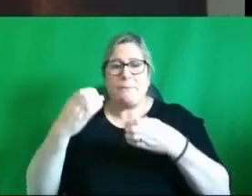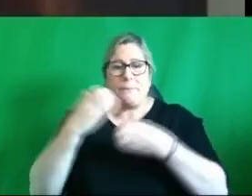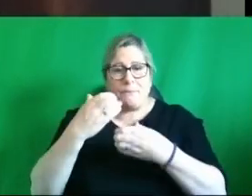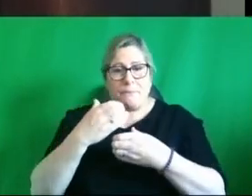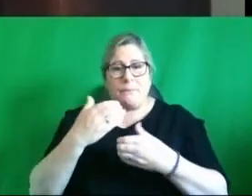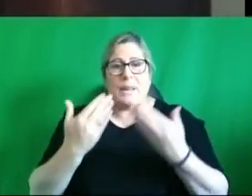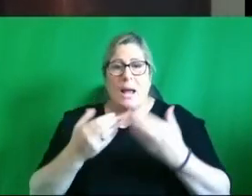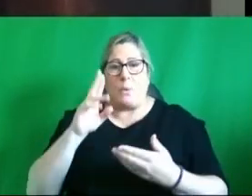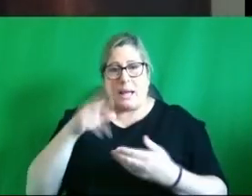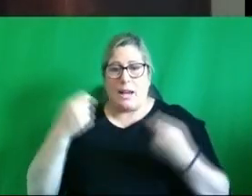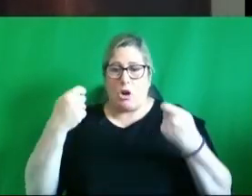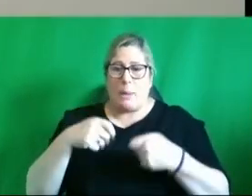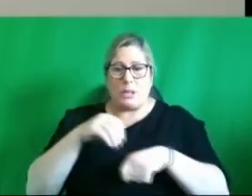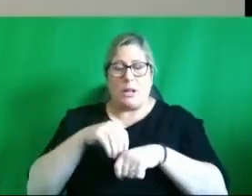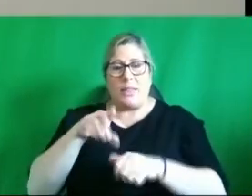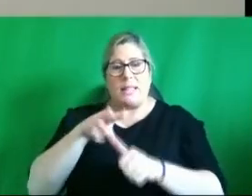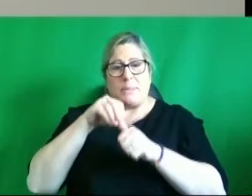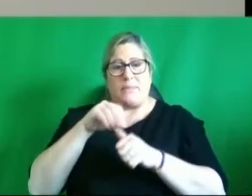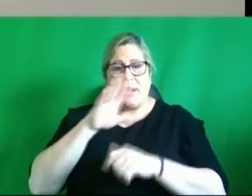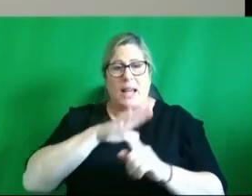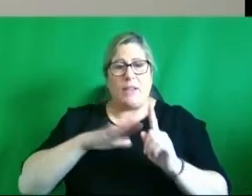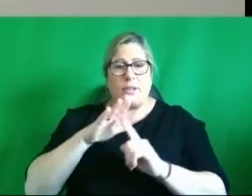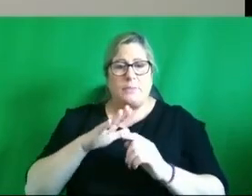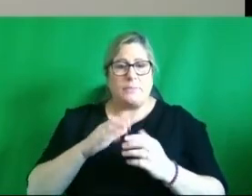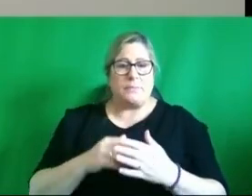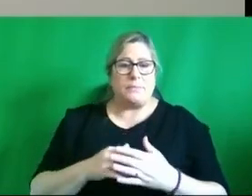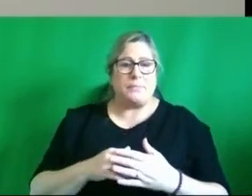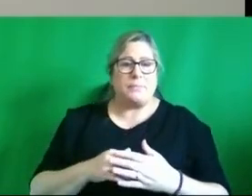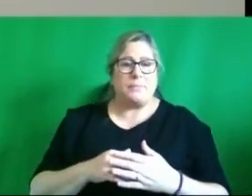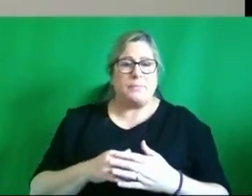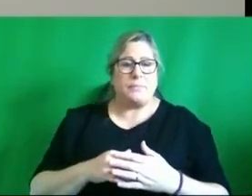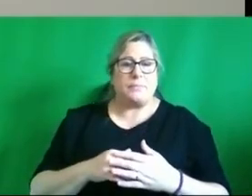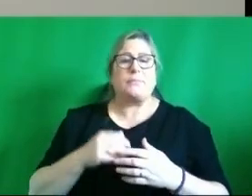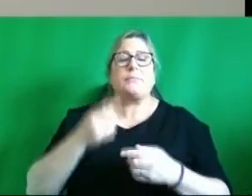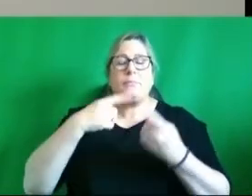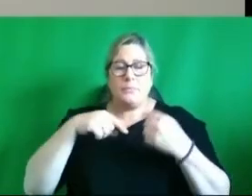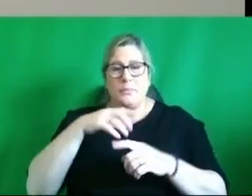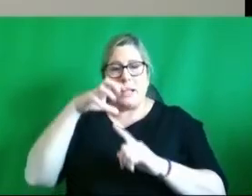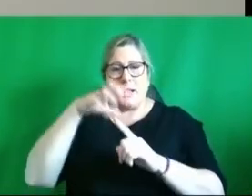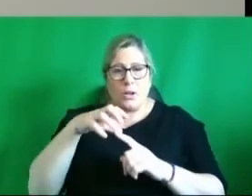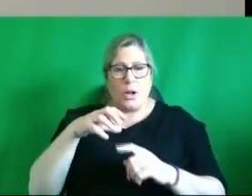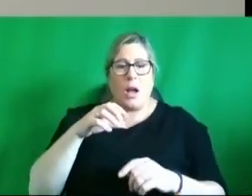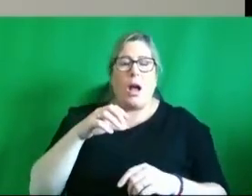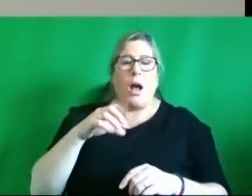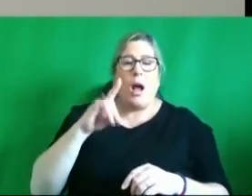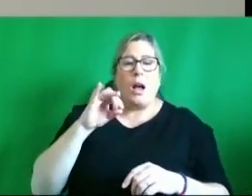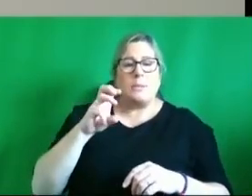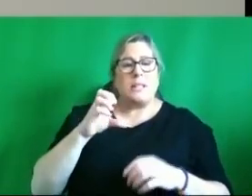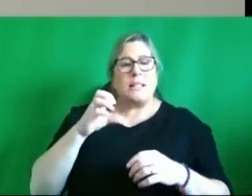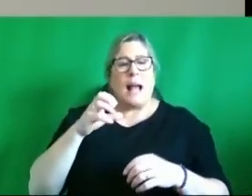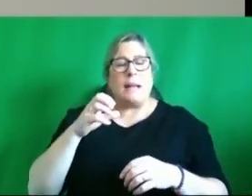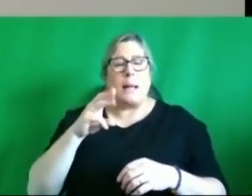in this particular area the all island institute of hospice and palliative care proactively supports researchers